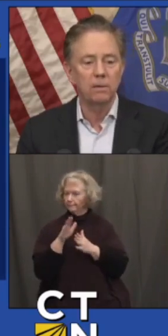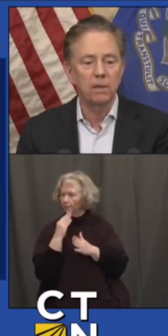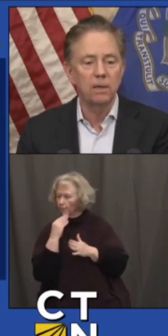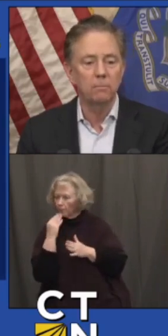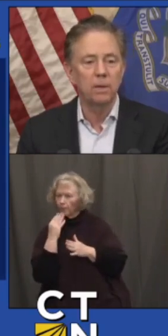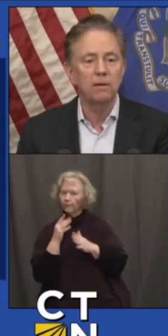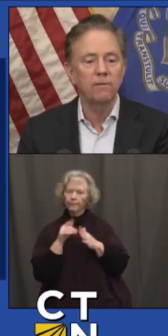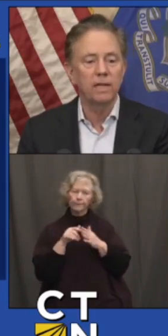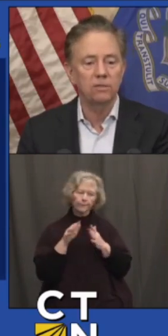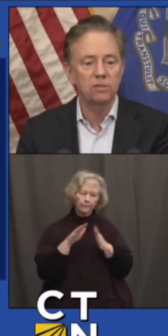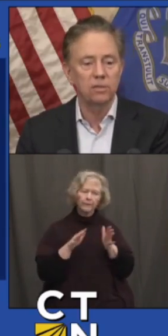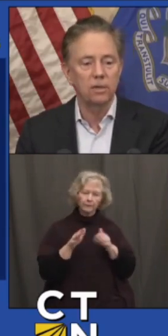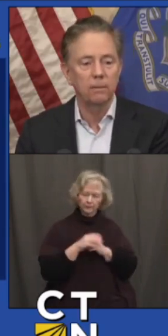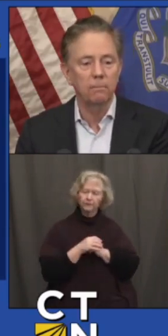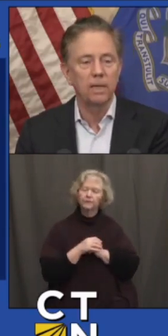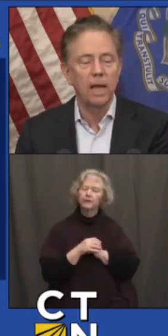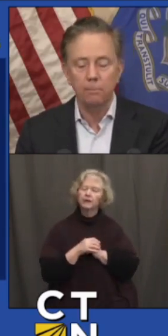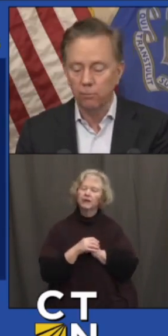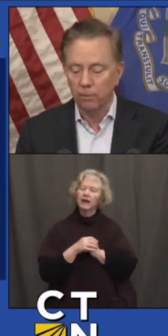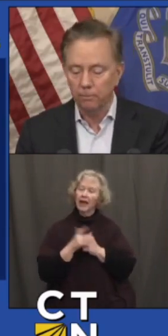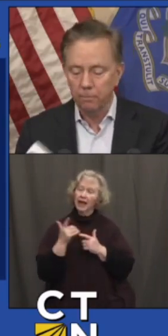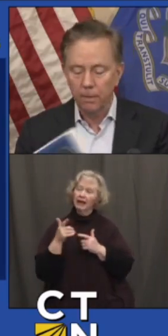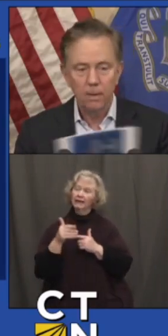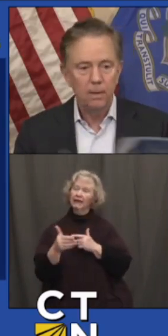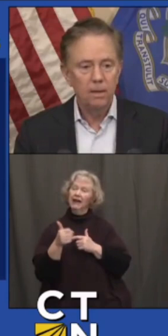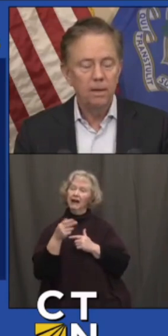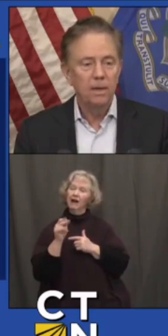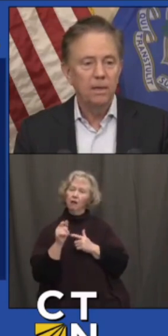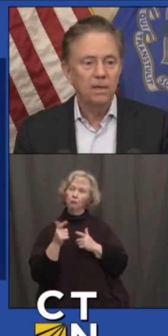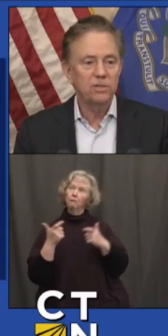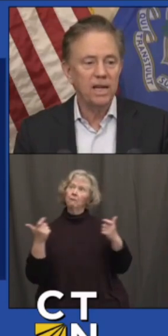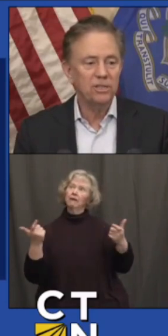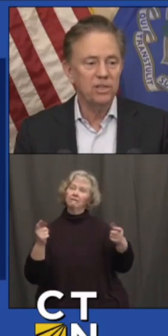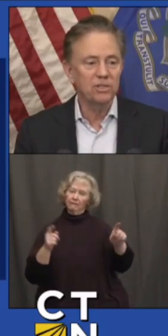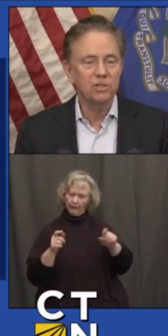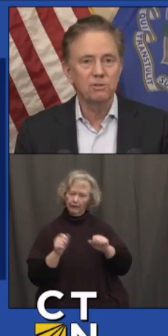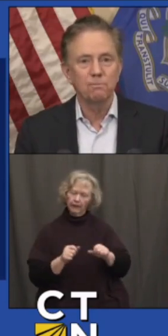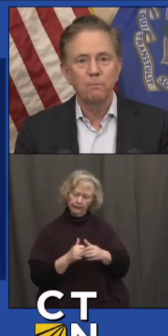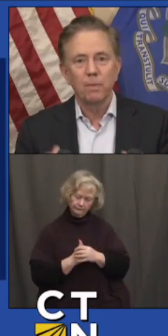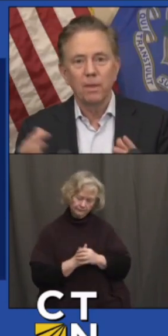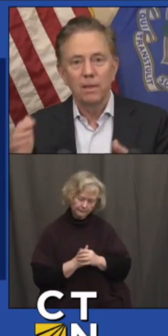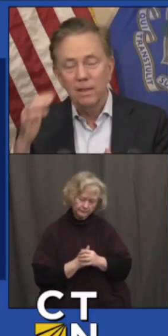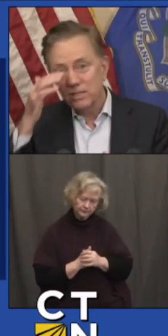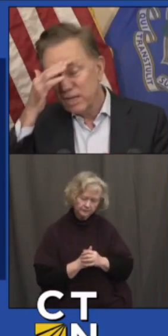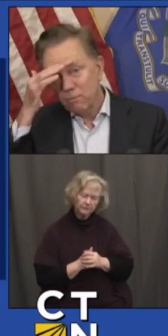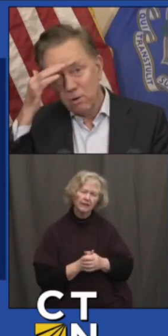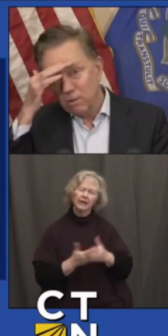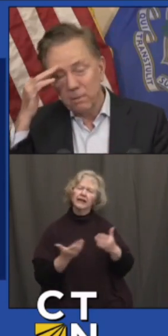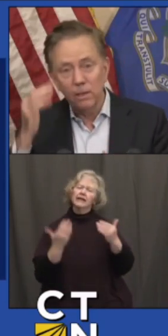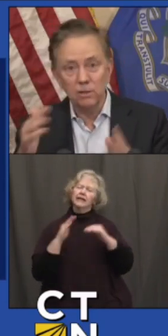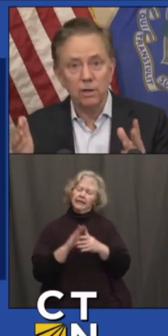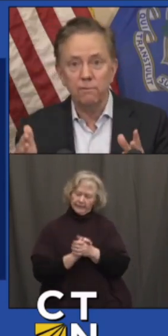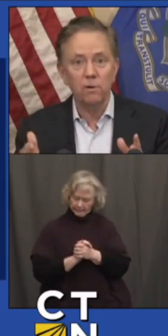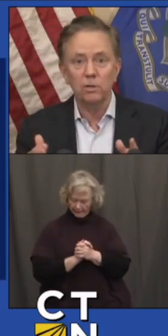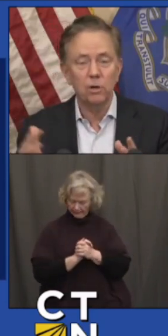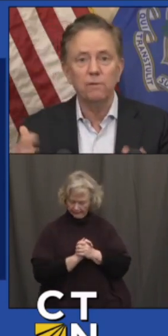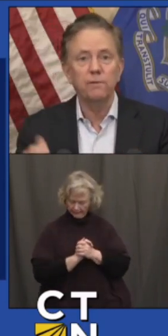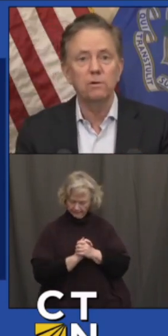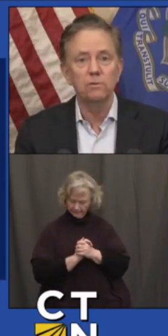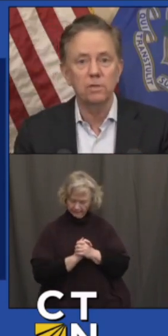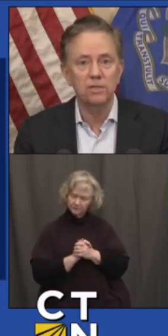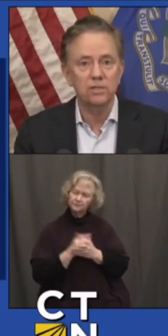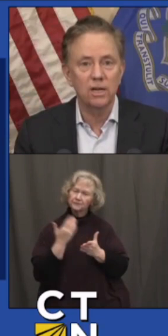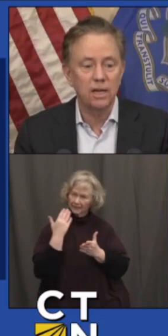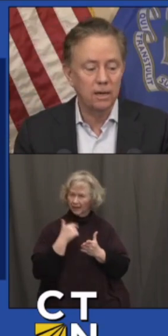talked about the big events in April. This next is, let's say we're a little tougher on